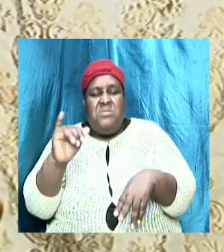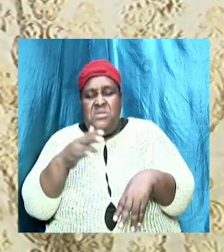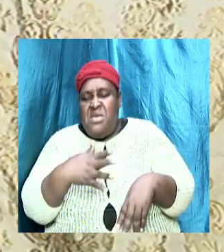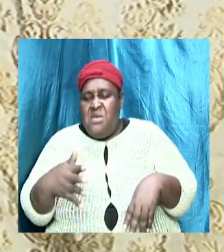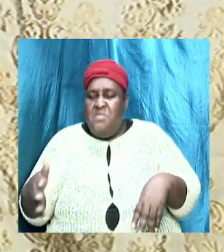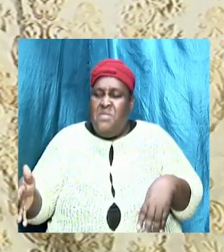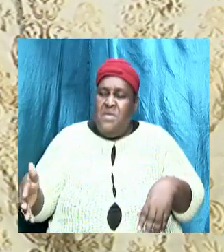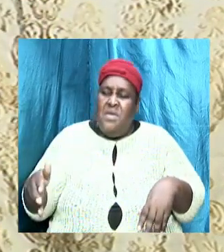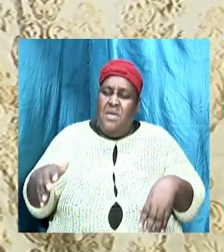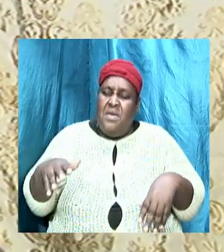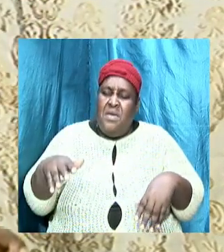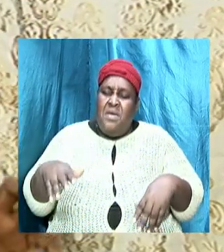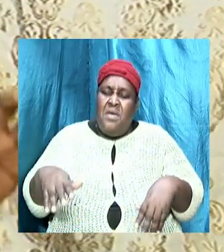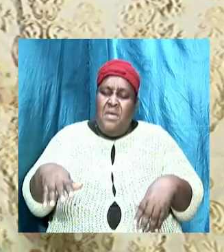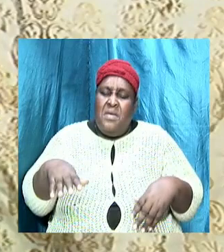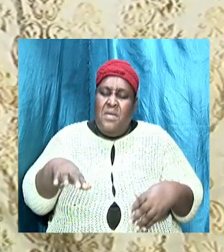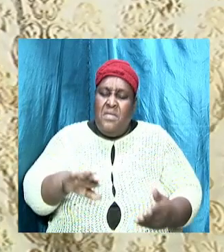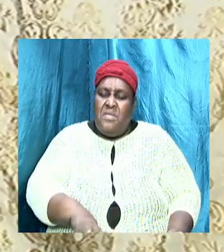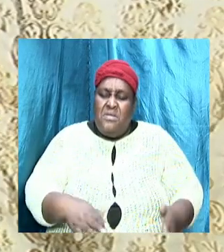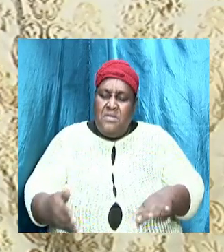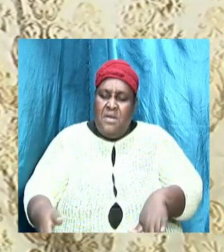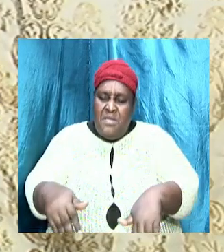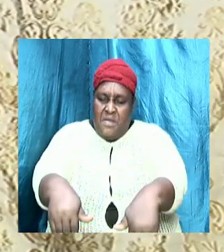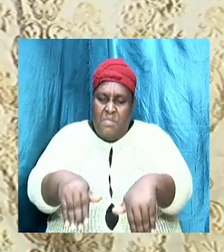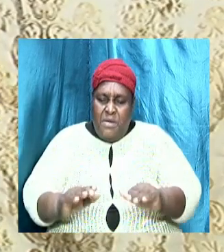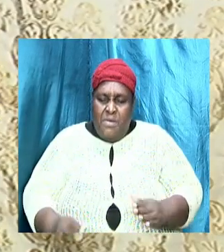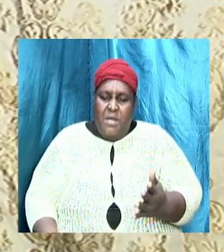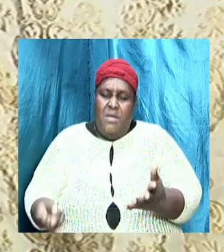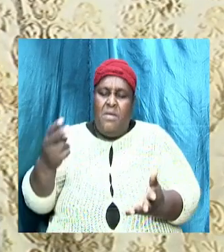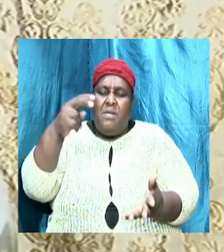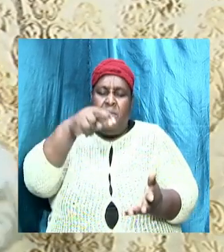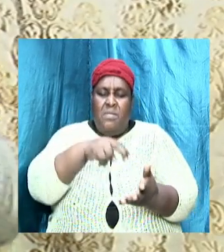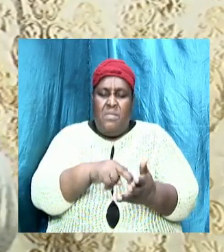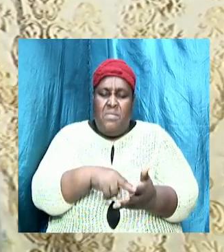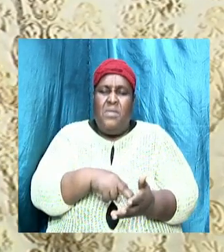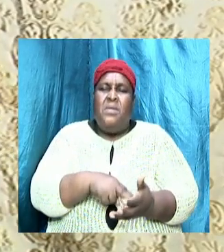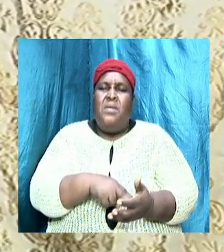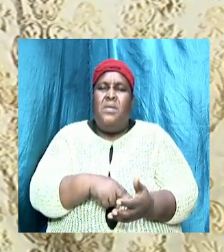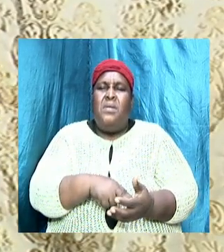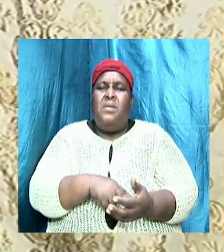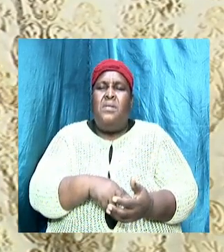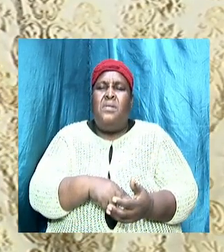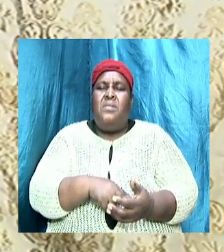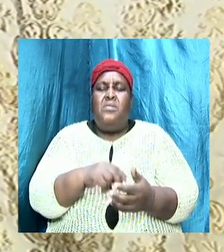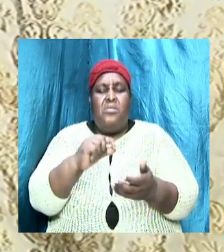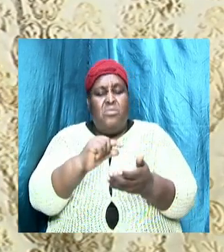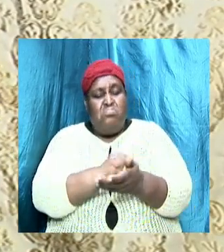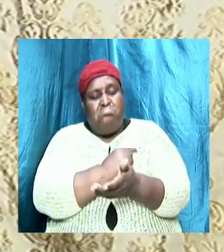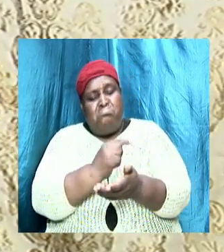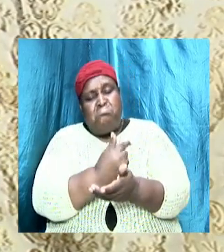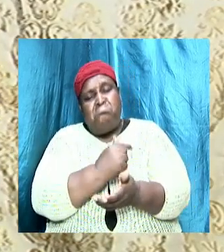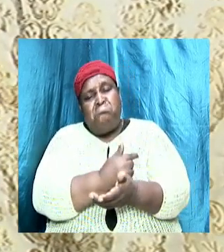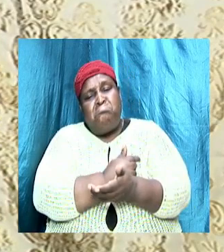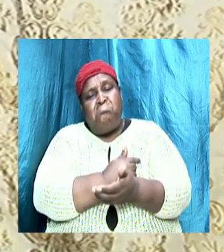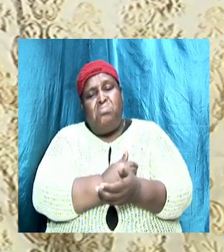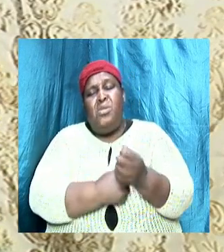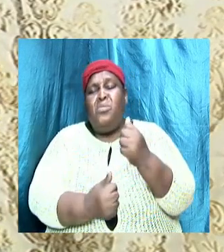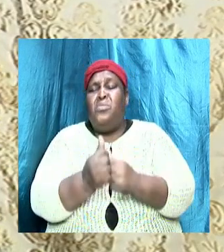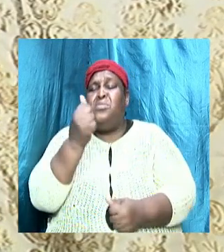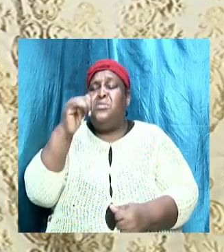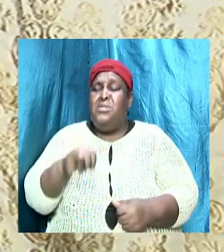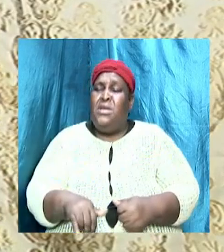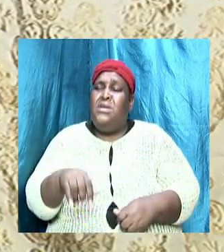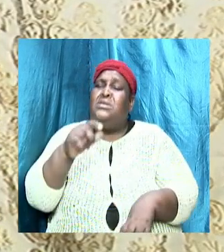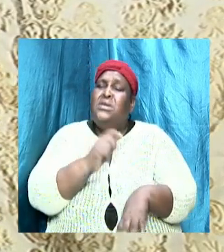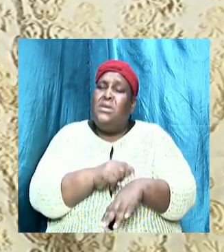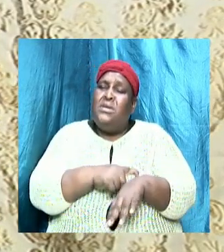about the death burial resurrection and ascension of Jesus Christ the gospel which at that time was